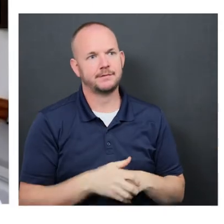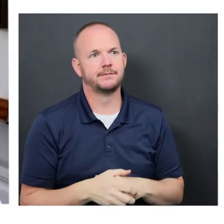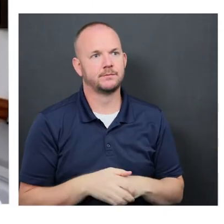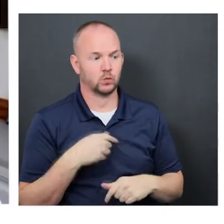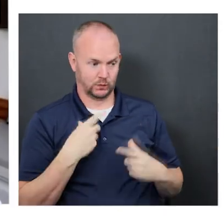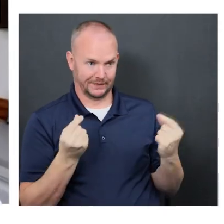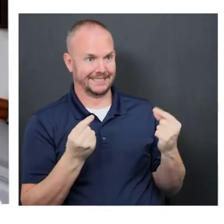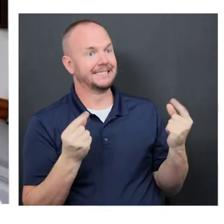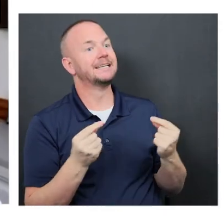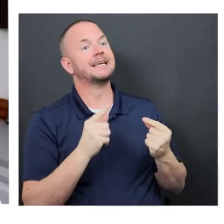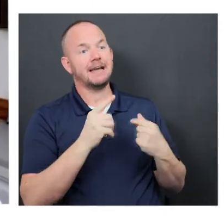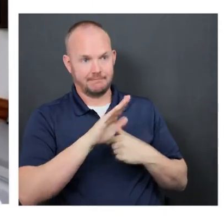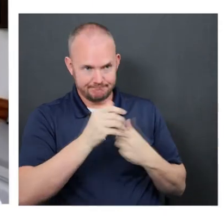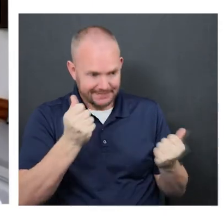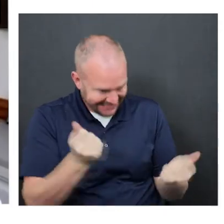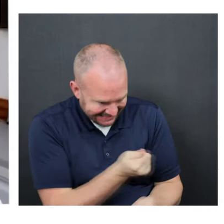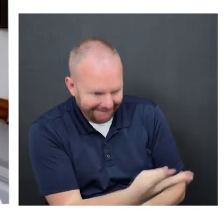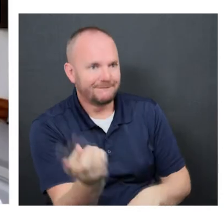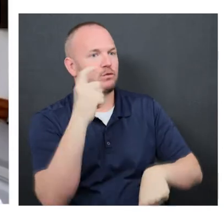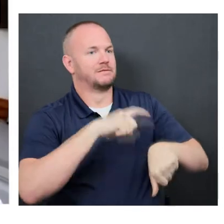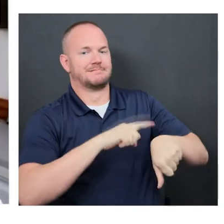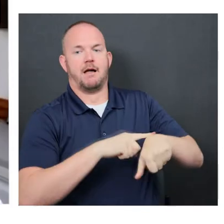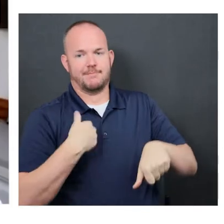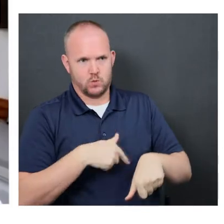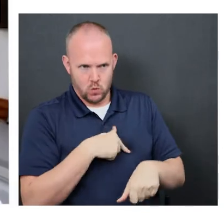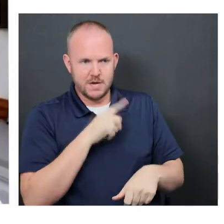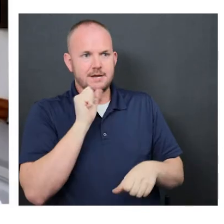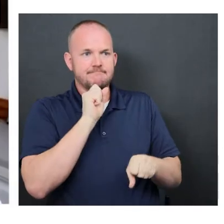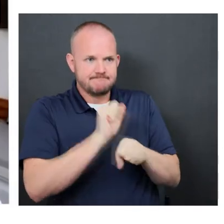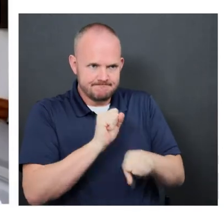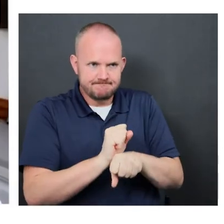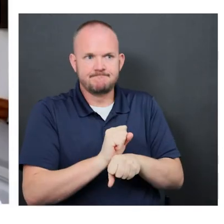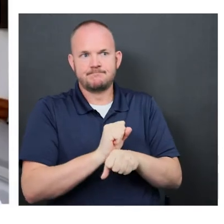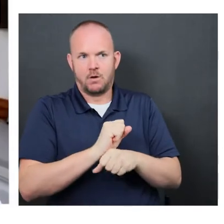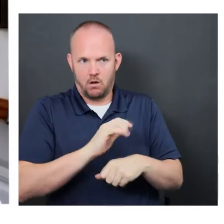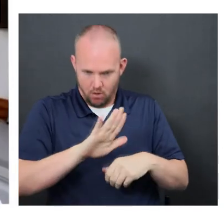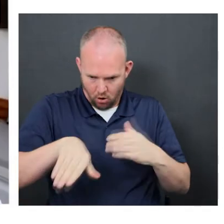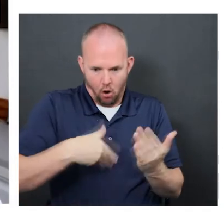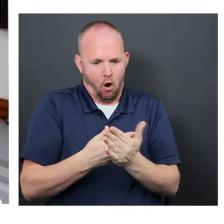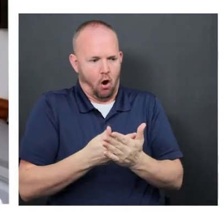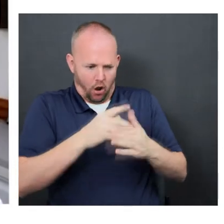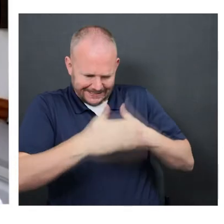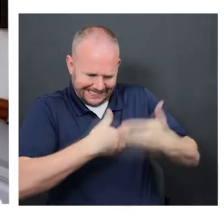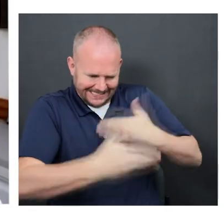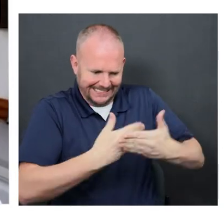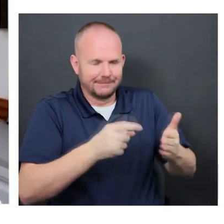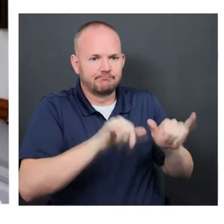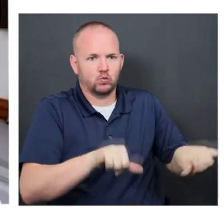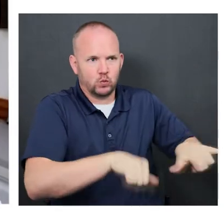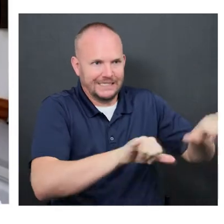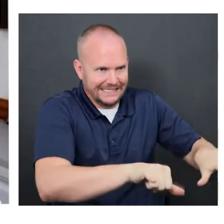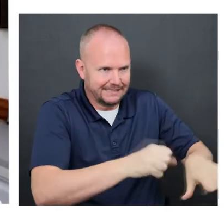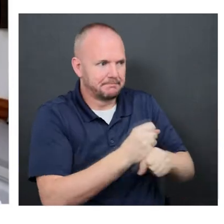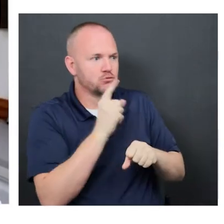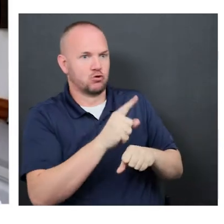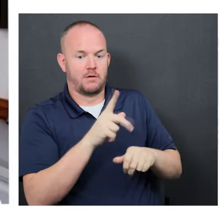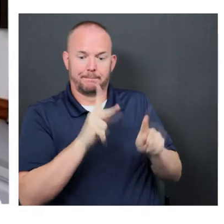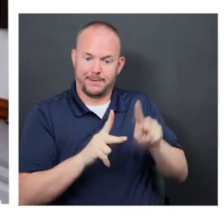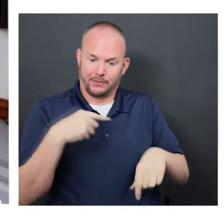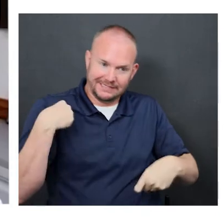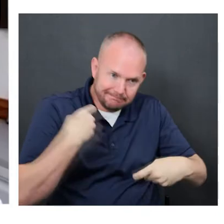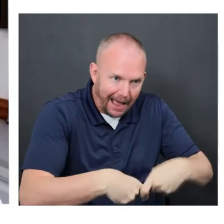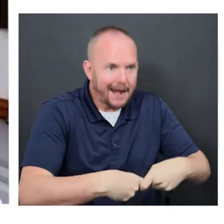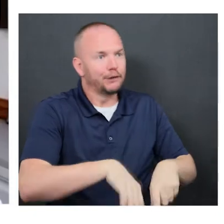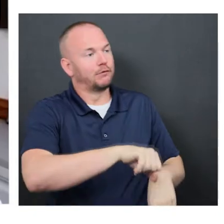And we did that several times. We're here for you. We would round on a COVID unit and say, I know you have three patients that speak Portuguese or